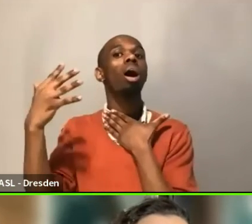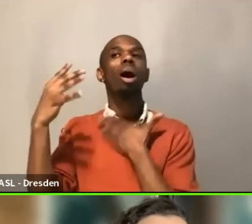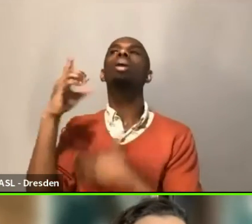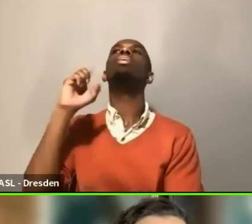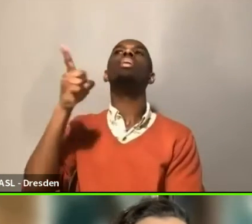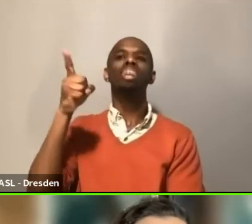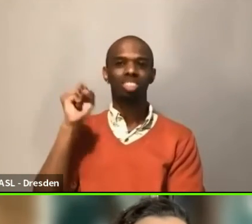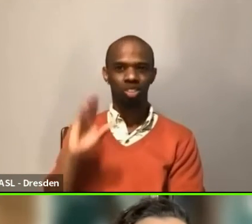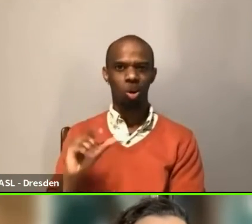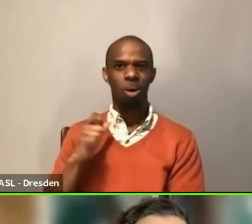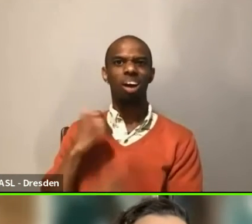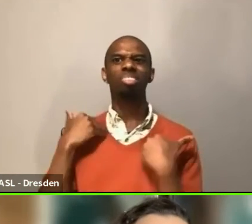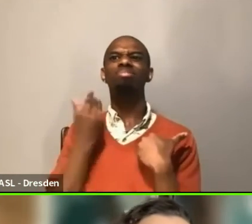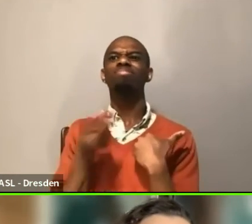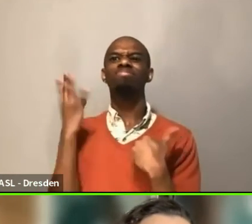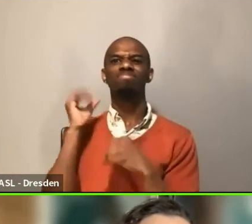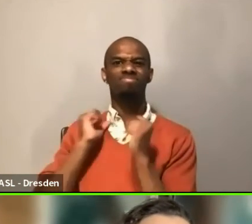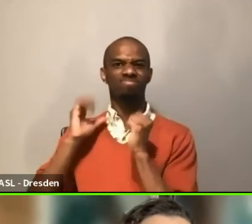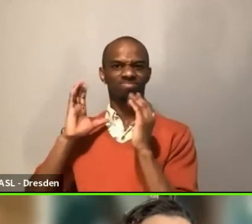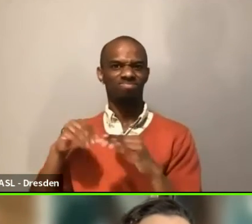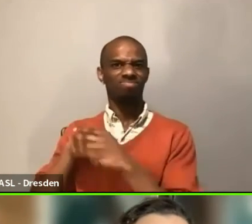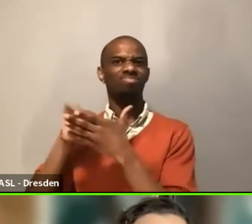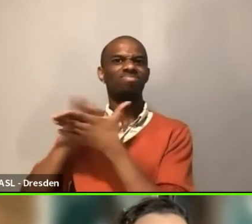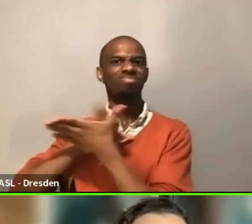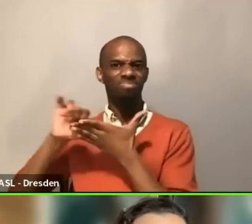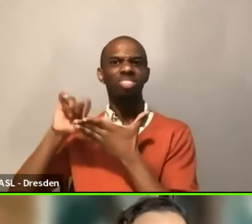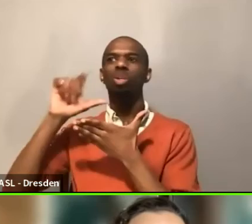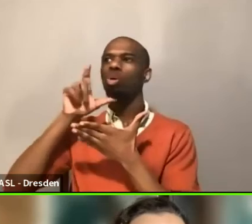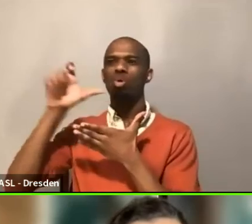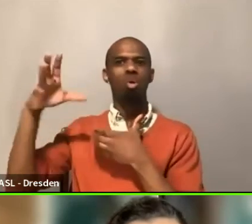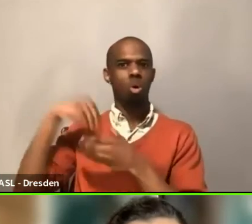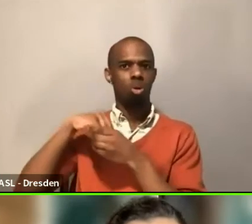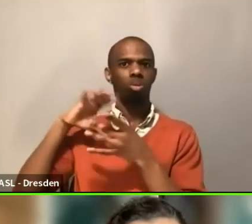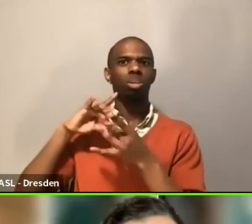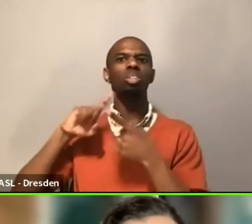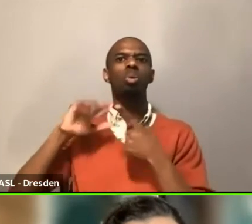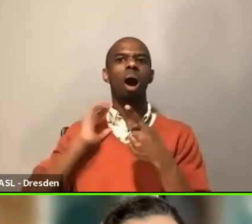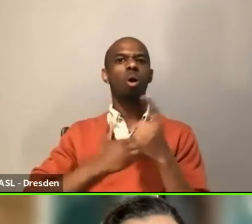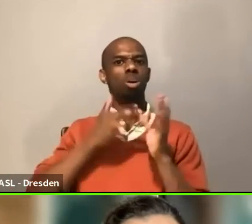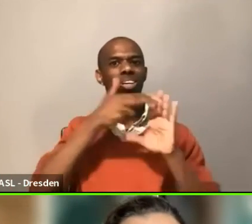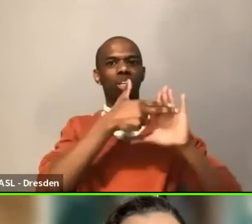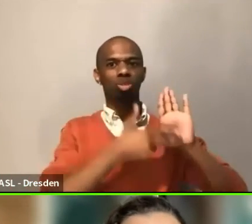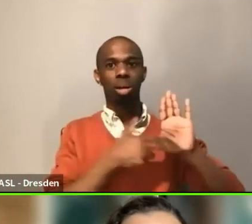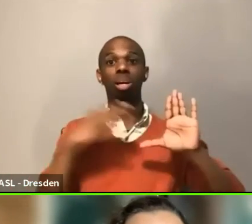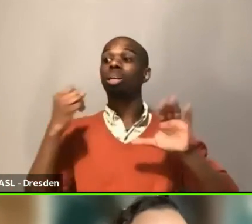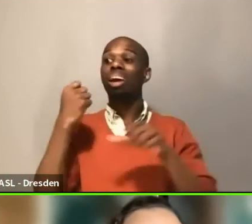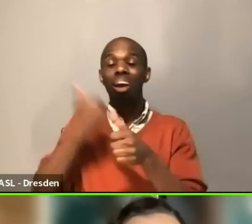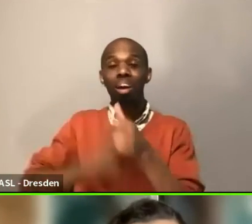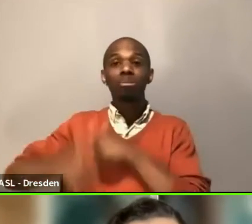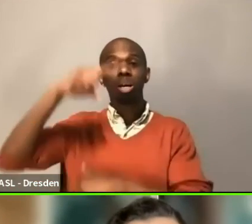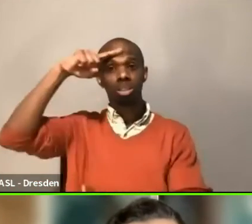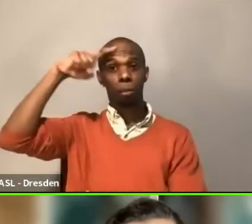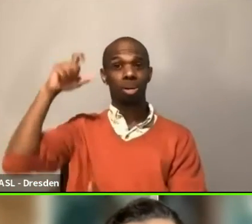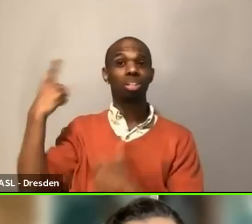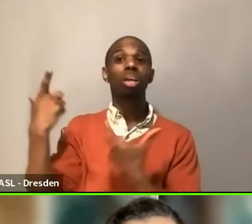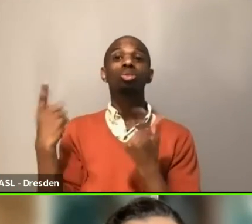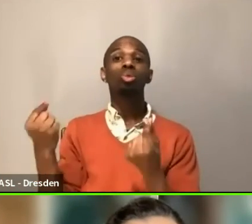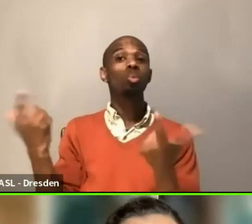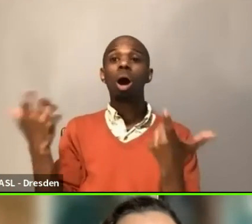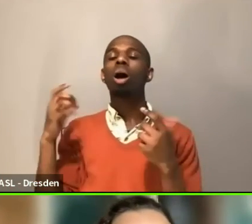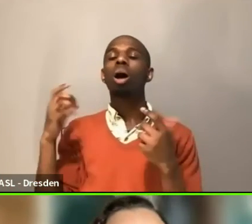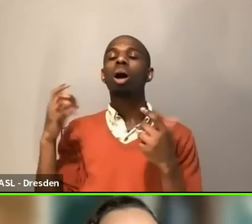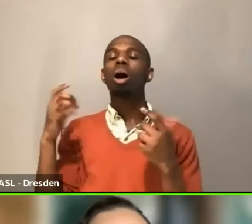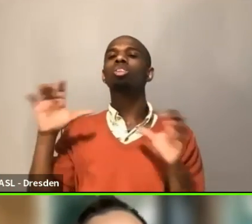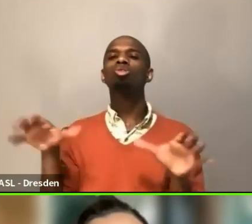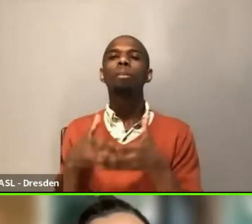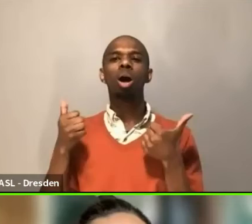New York that are under similar contract. And every summer they do a group auditions for their shows. Right. And I had already started the conversation with